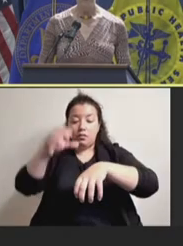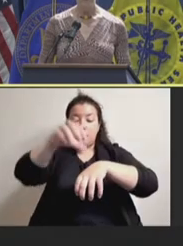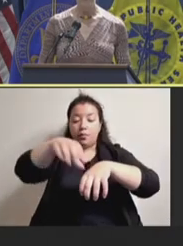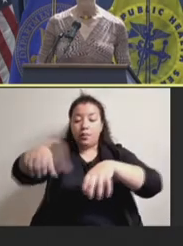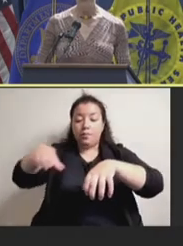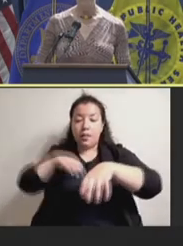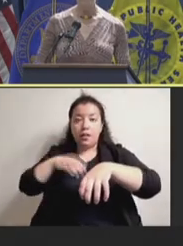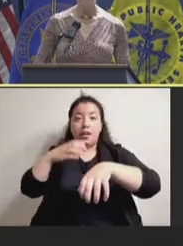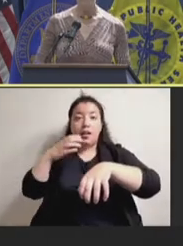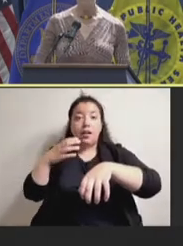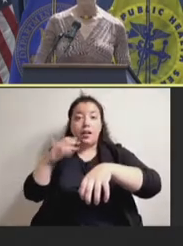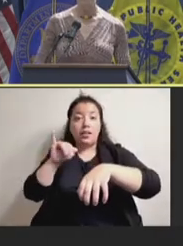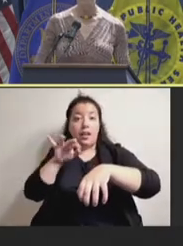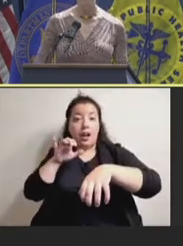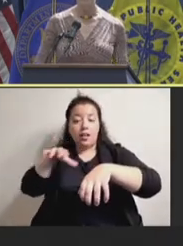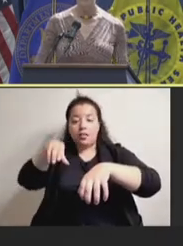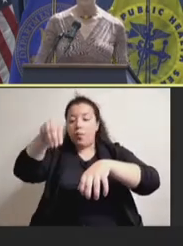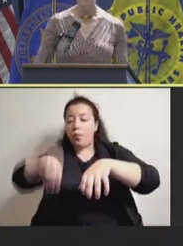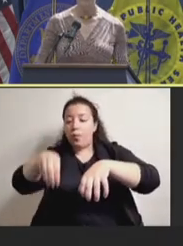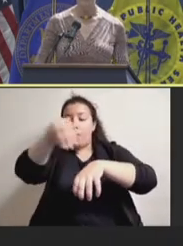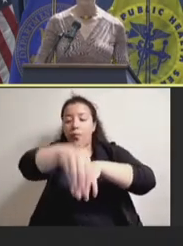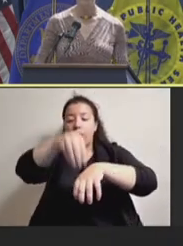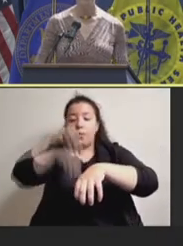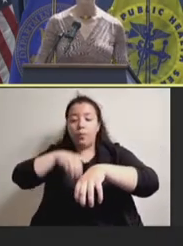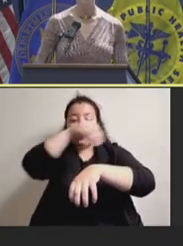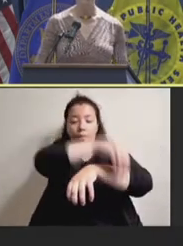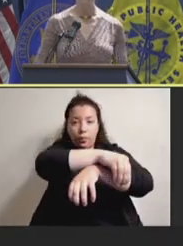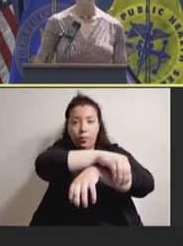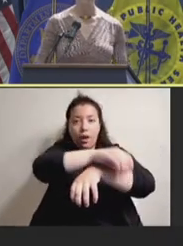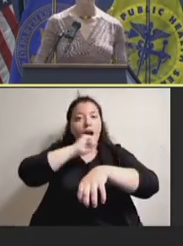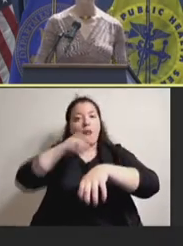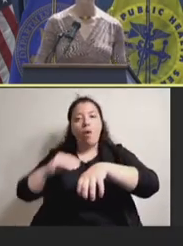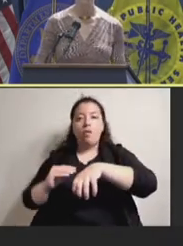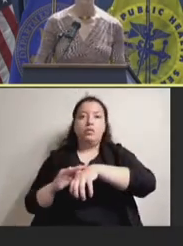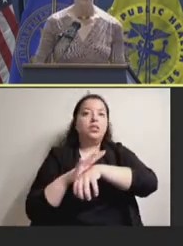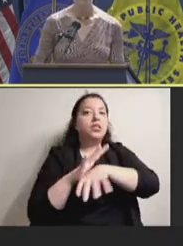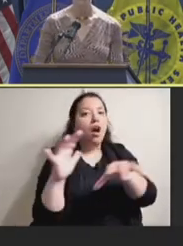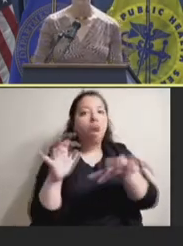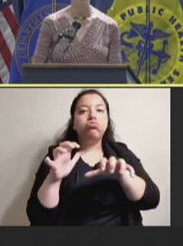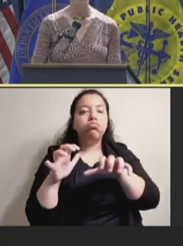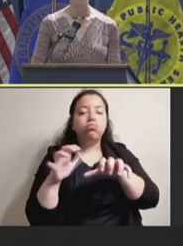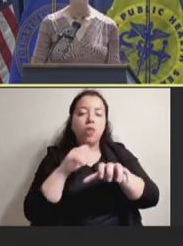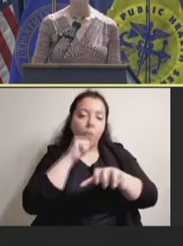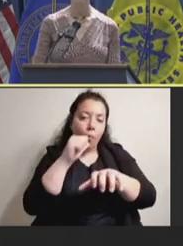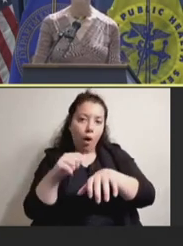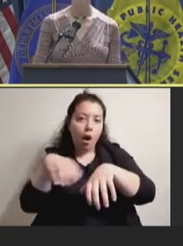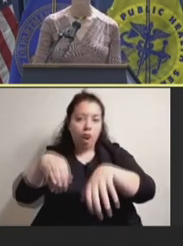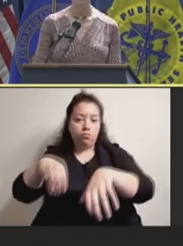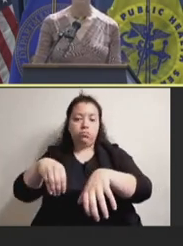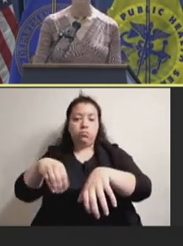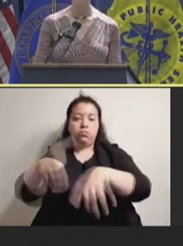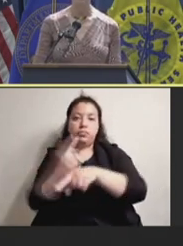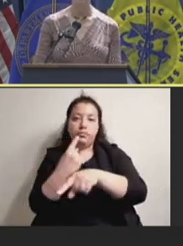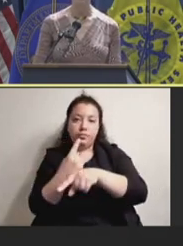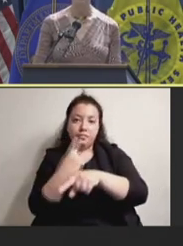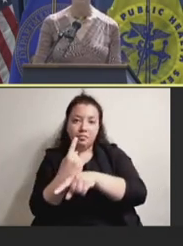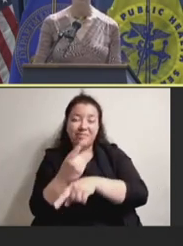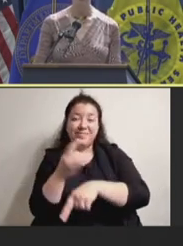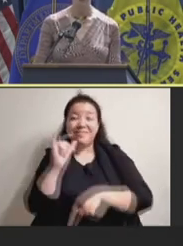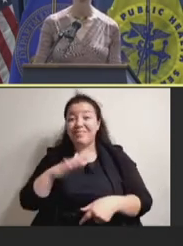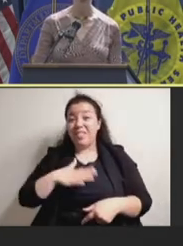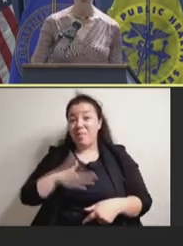So, I think that is it for me today. And thanks very much. It's been a pleasure to be here. And I'll hand it back to the chair.